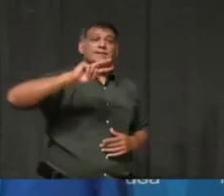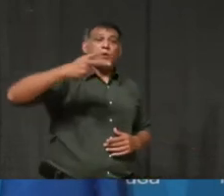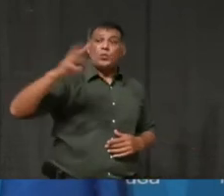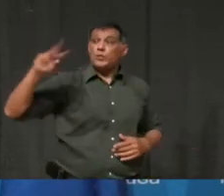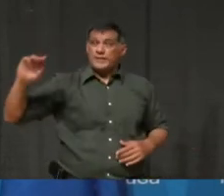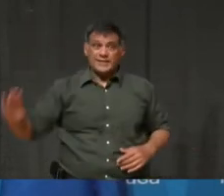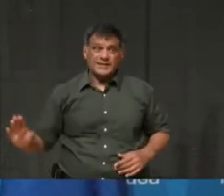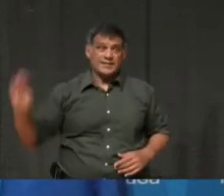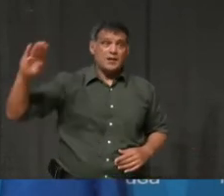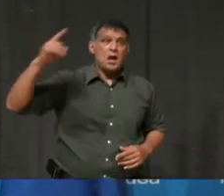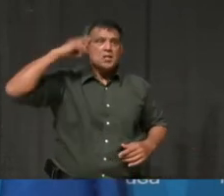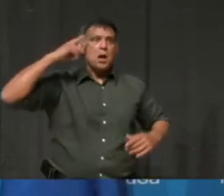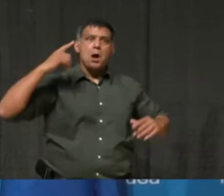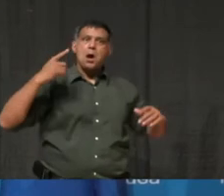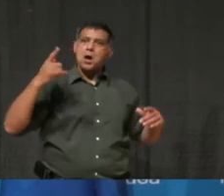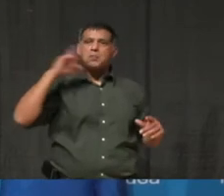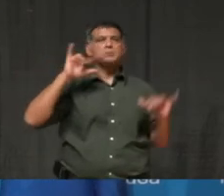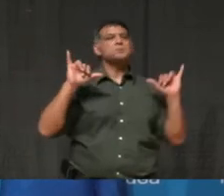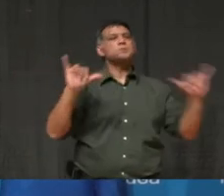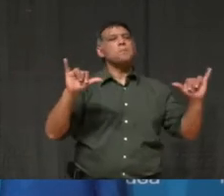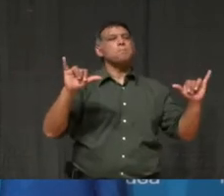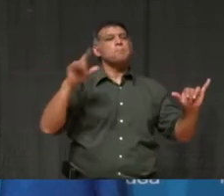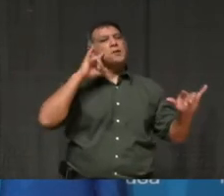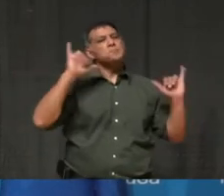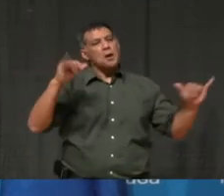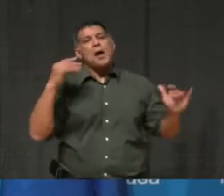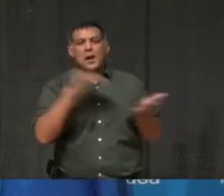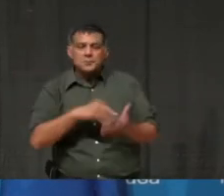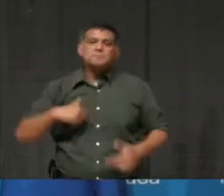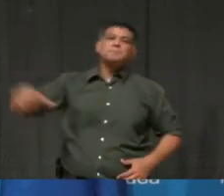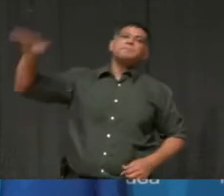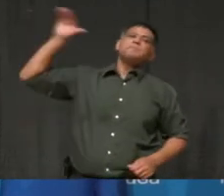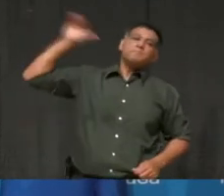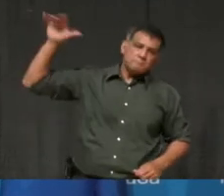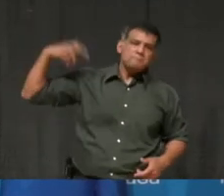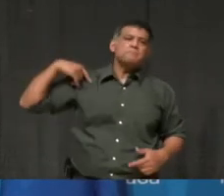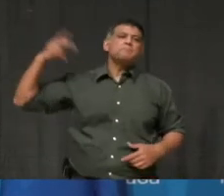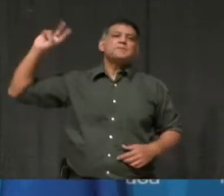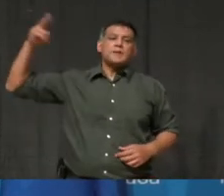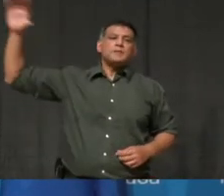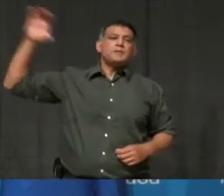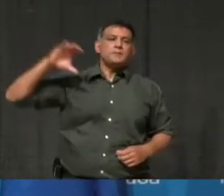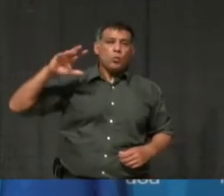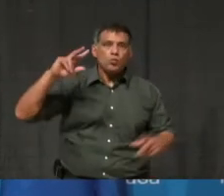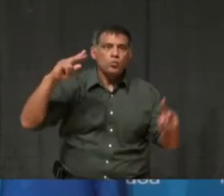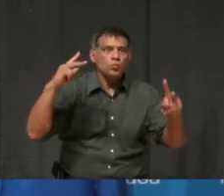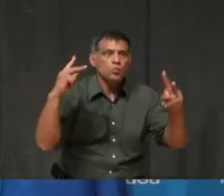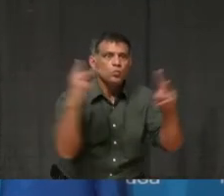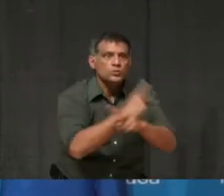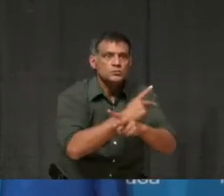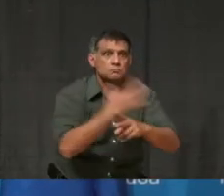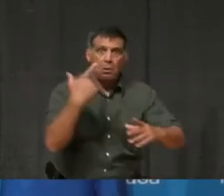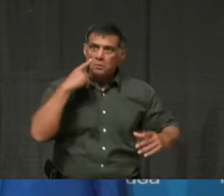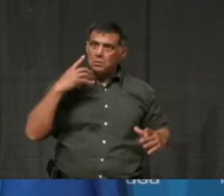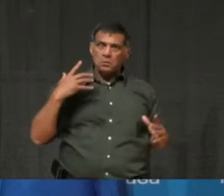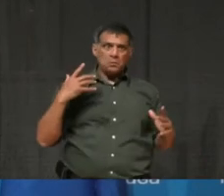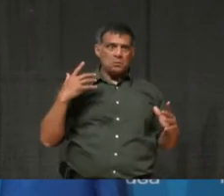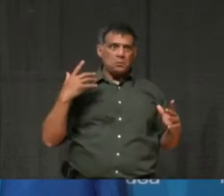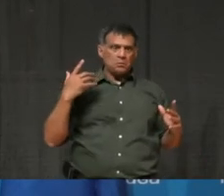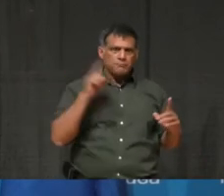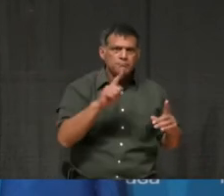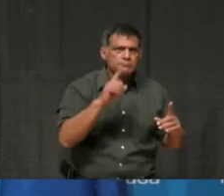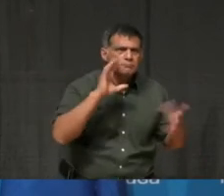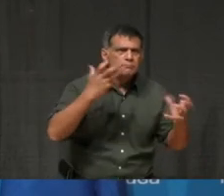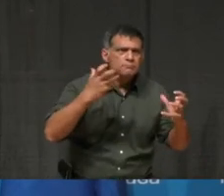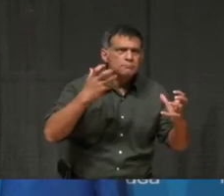expected that to be, uh, honored again because the second wave is worse than the first. But what actually happened is the banks